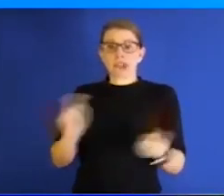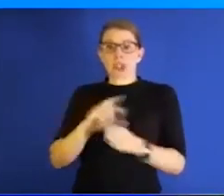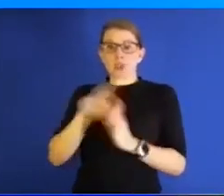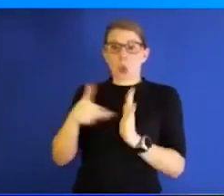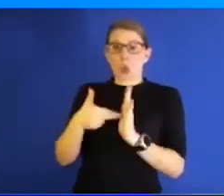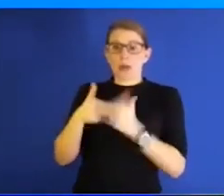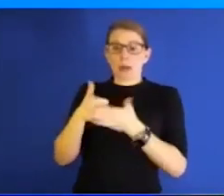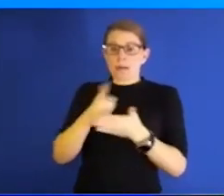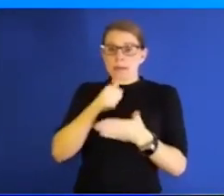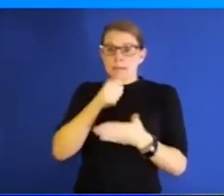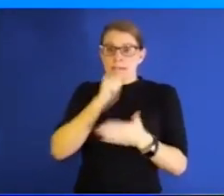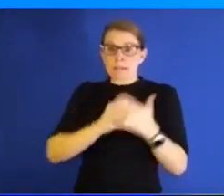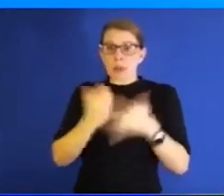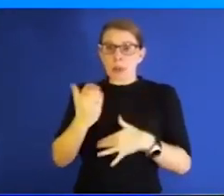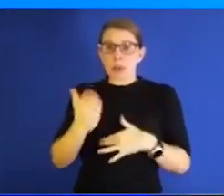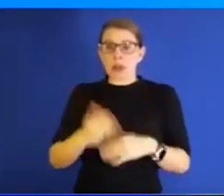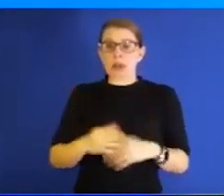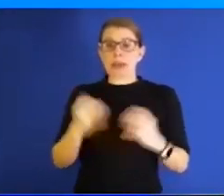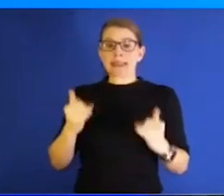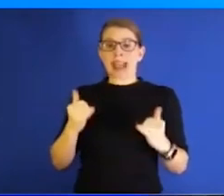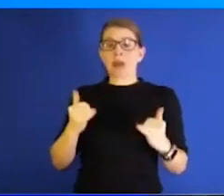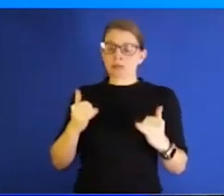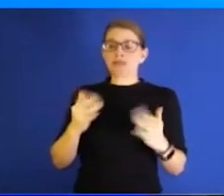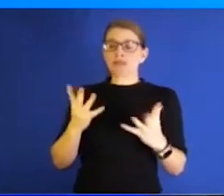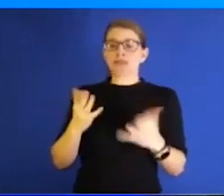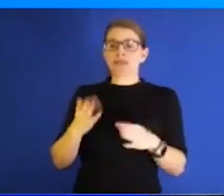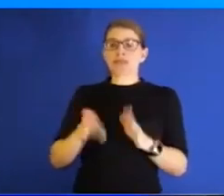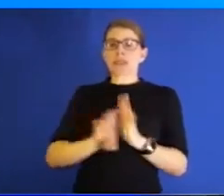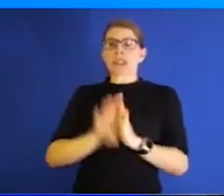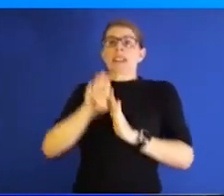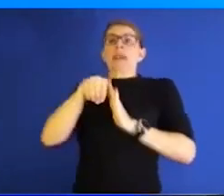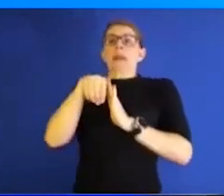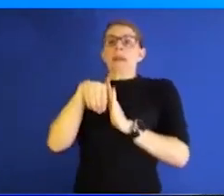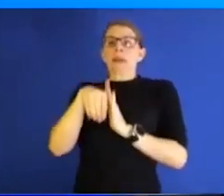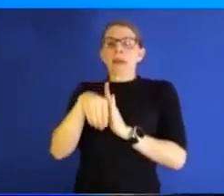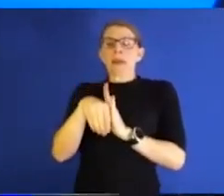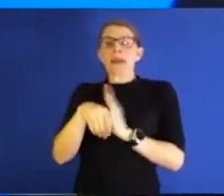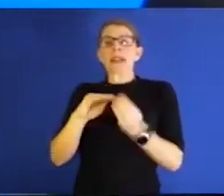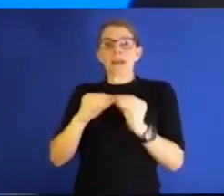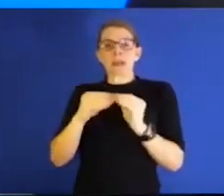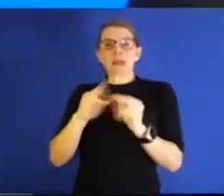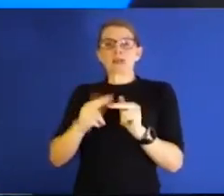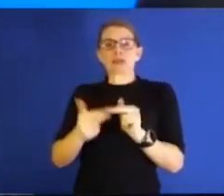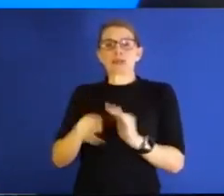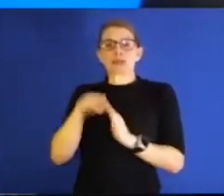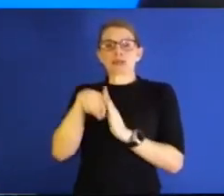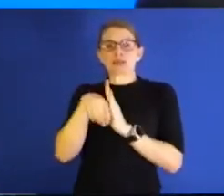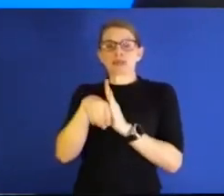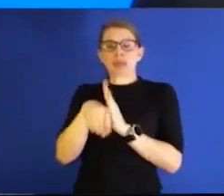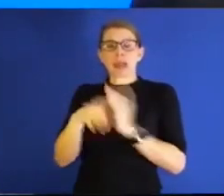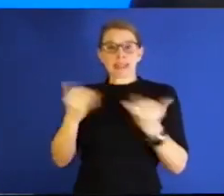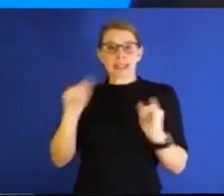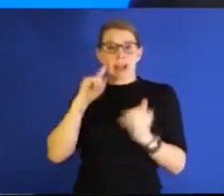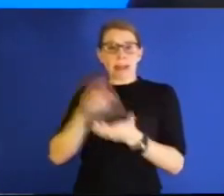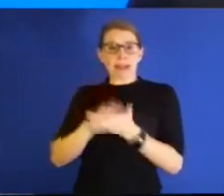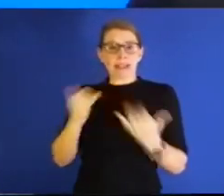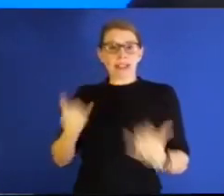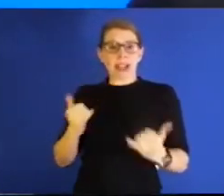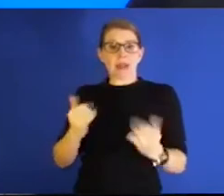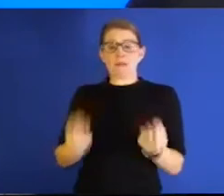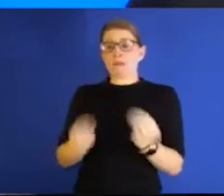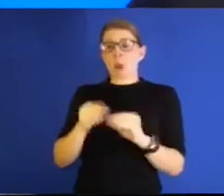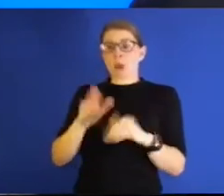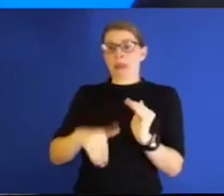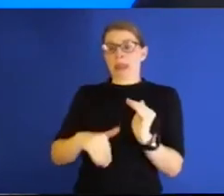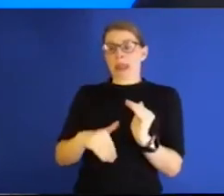now we are on the other side of that peak, and we are starting to see numbers drop. They are still, I believe even today, higher than they were at our